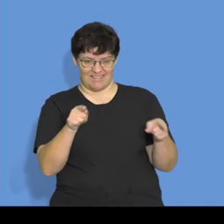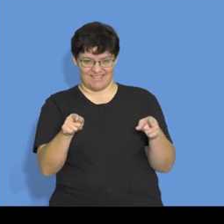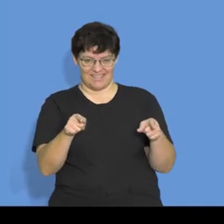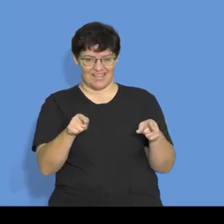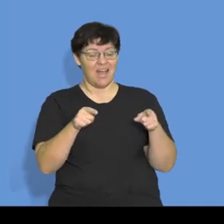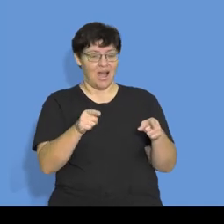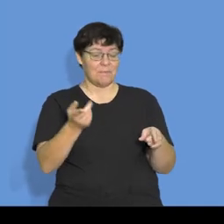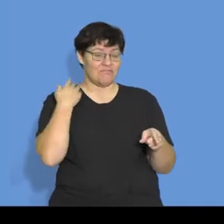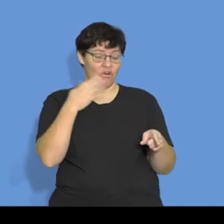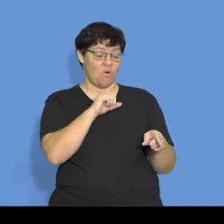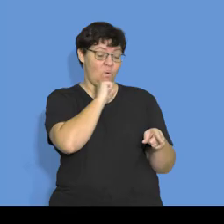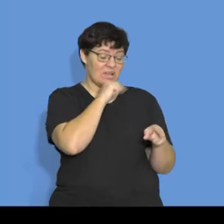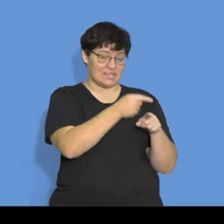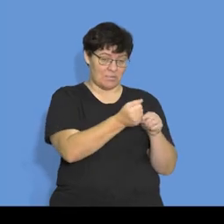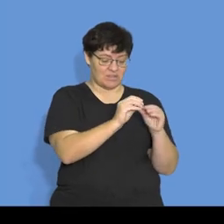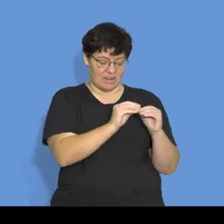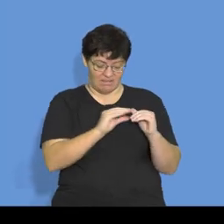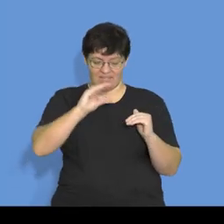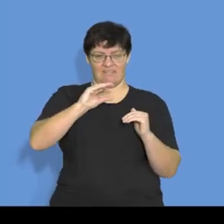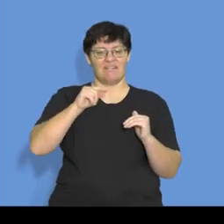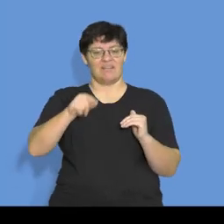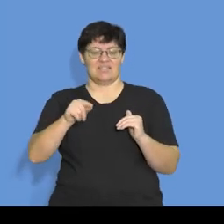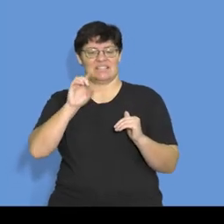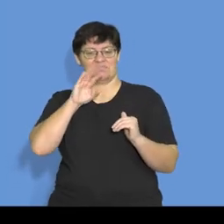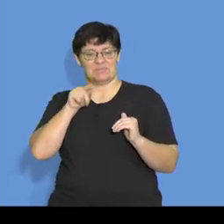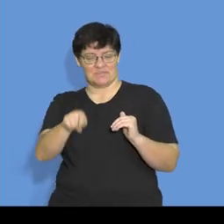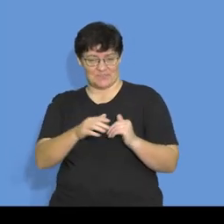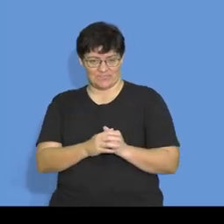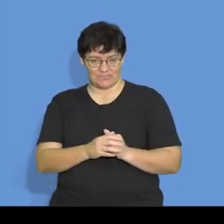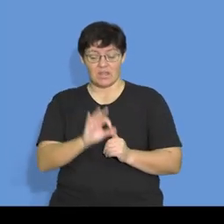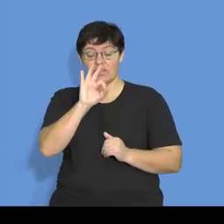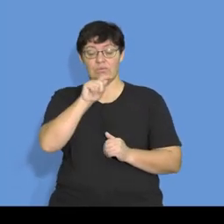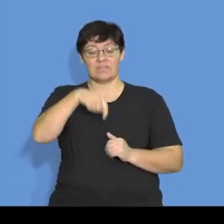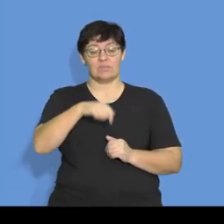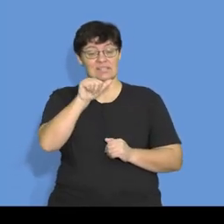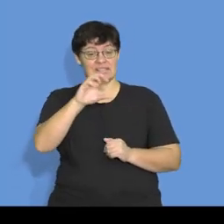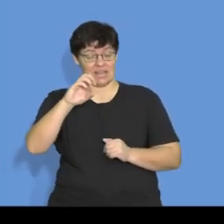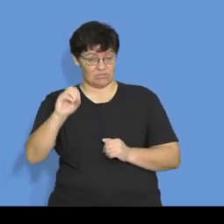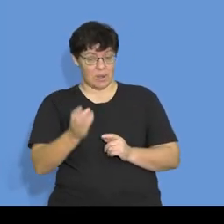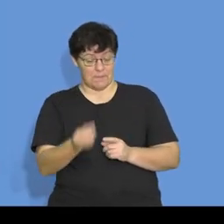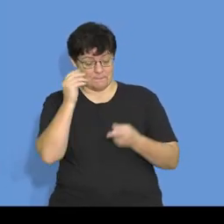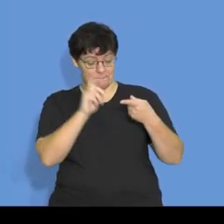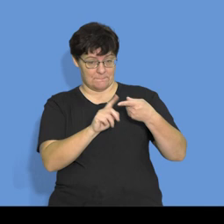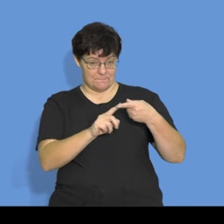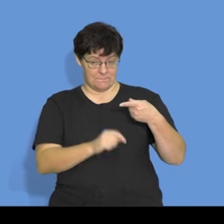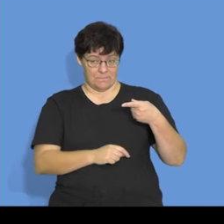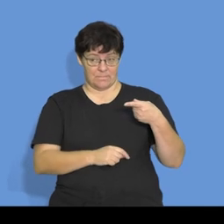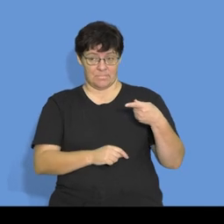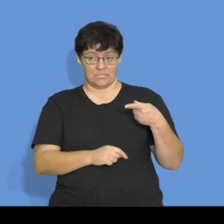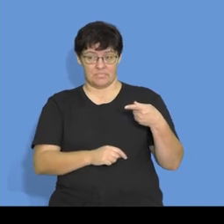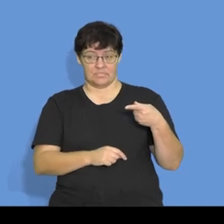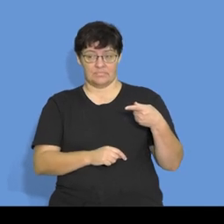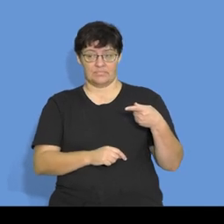the two months. Okay. Now, once I have my $3,600, I take my $3,600